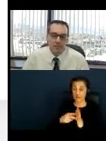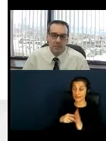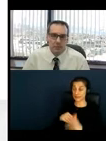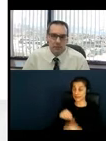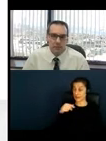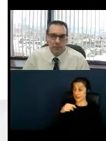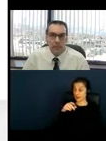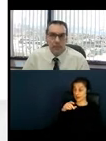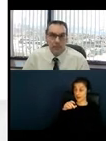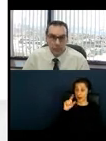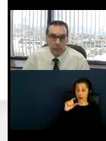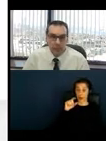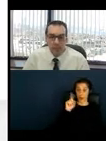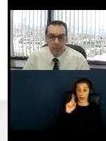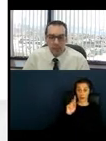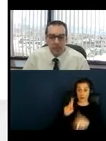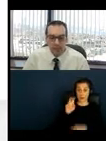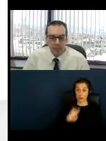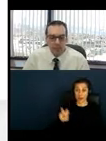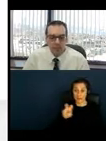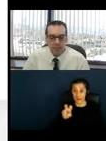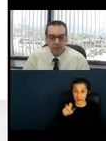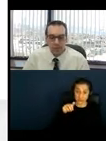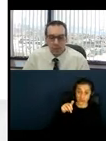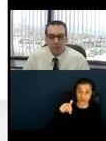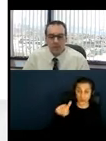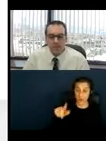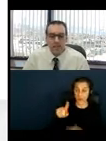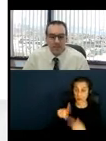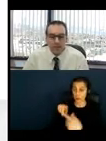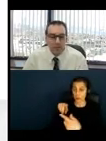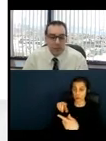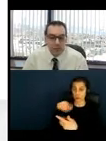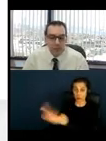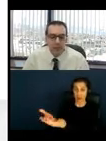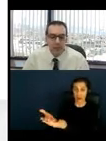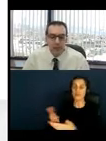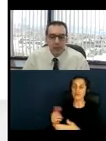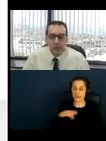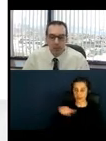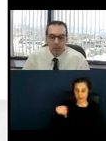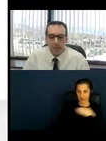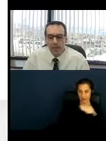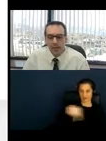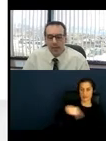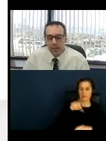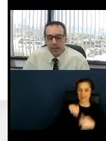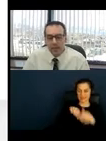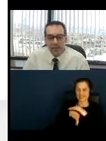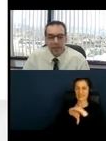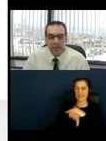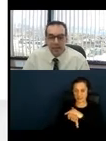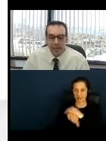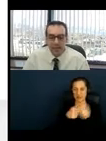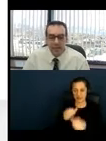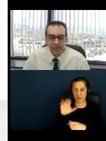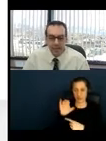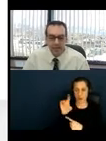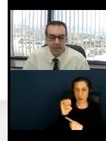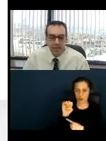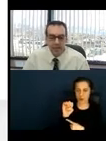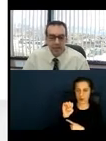be accessible and compliant with the codes. Remember as these elements are new, both the AAB and the ADA